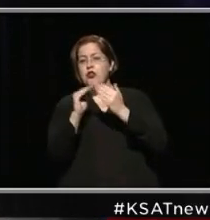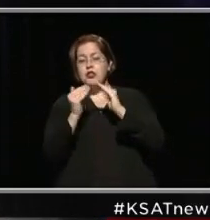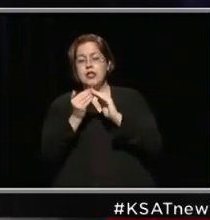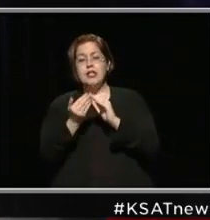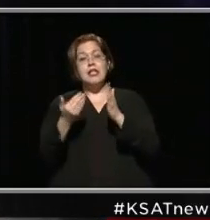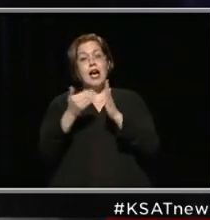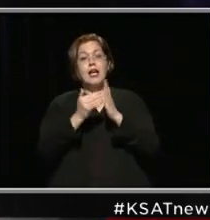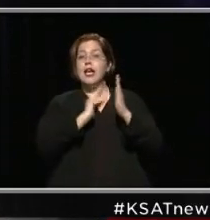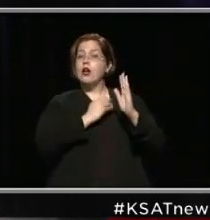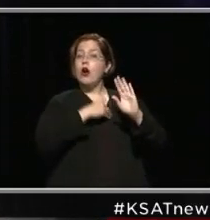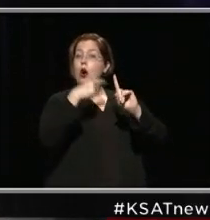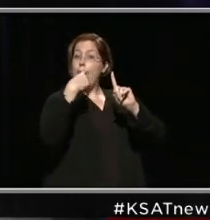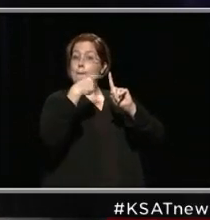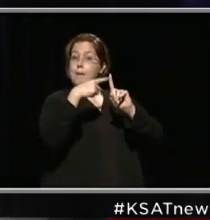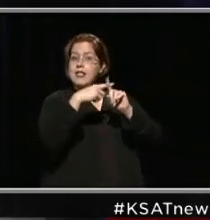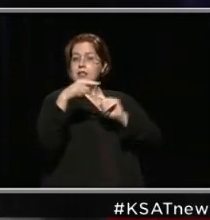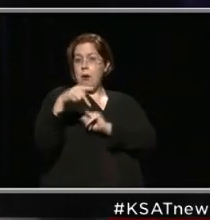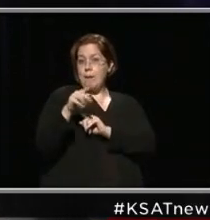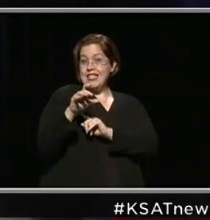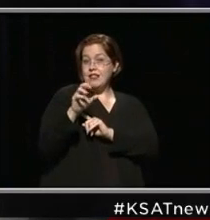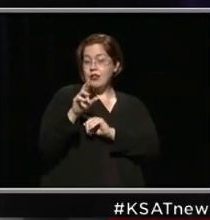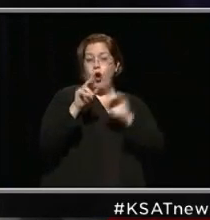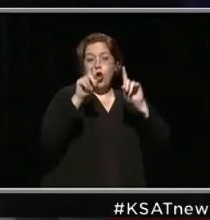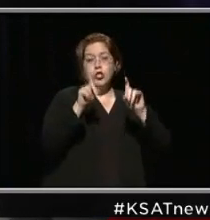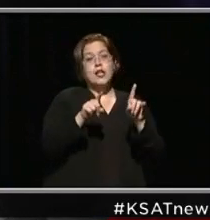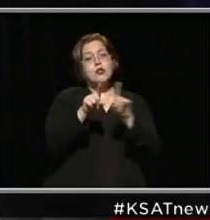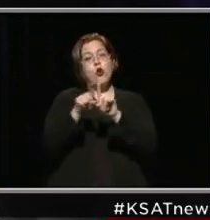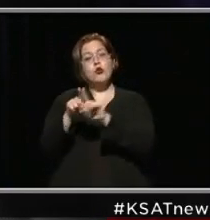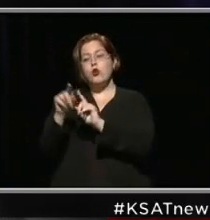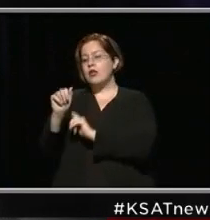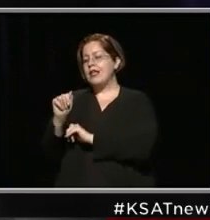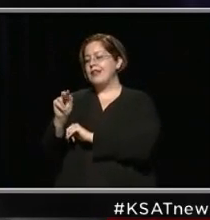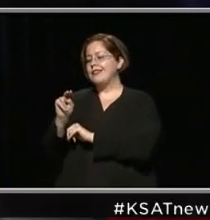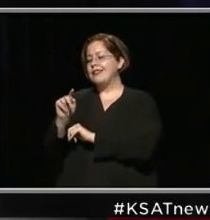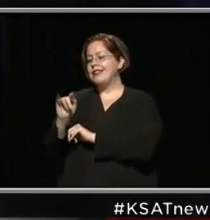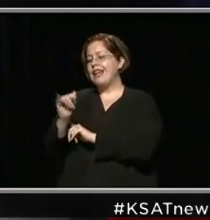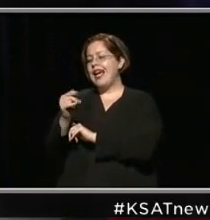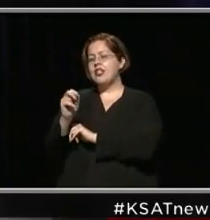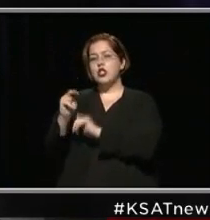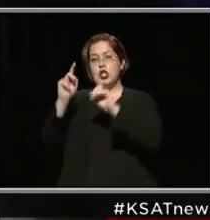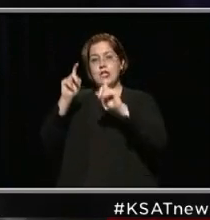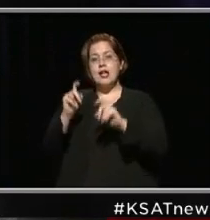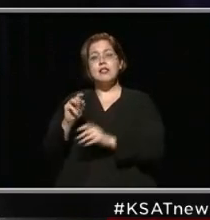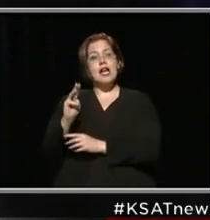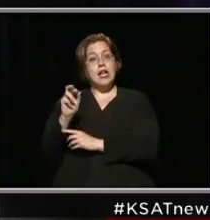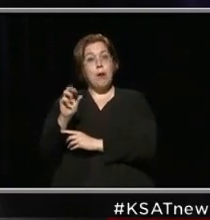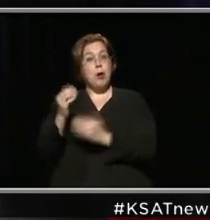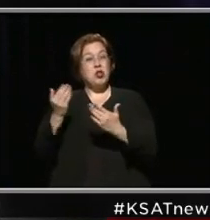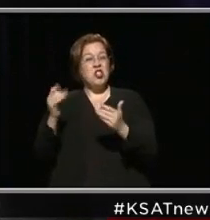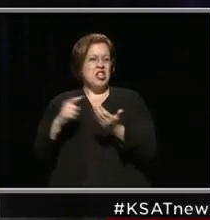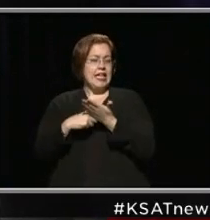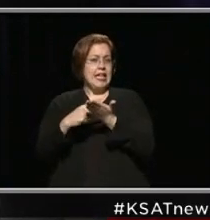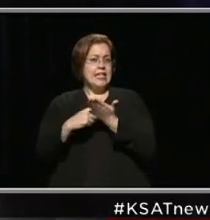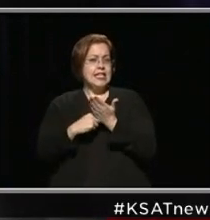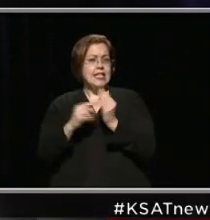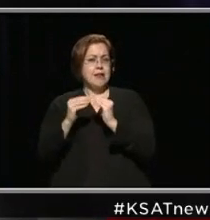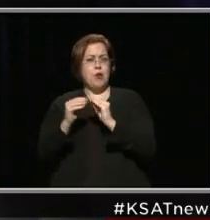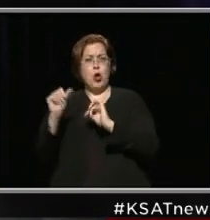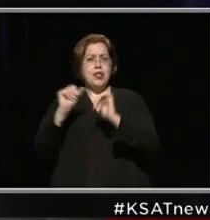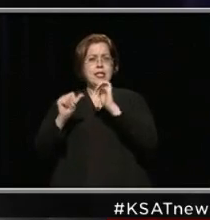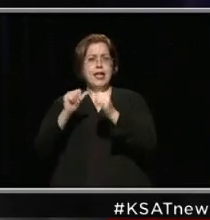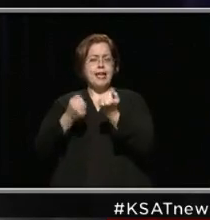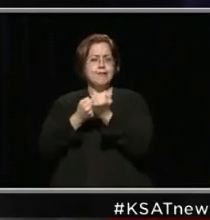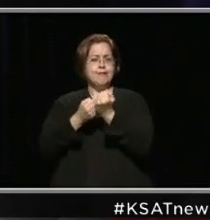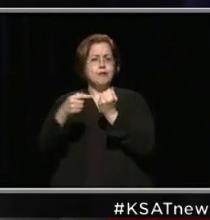our positive PCR tests as well as our positive antigen tests. And Mario is here, and he can speak a little bit more about the science behind